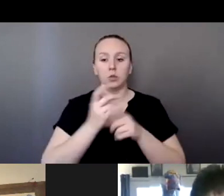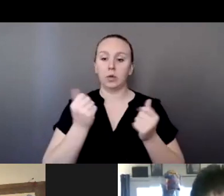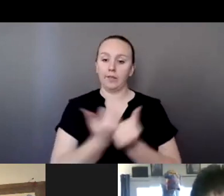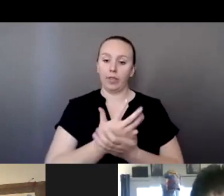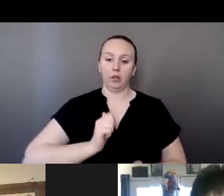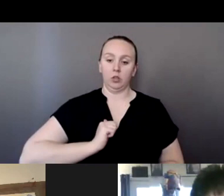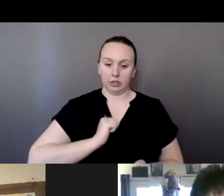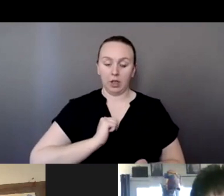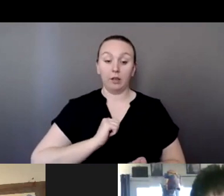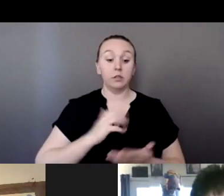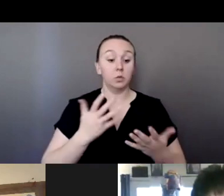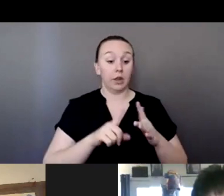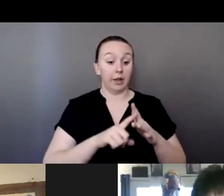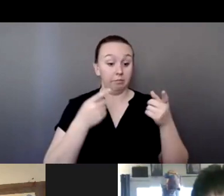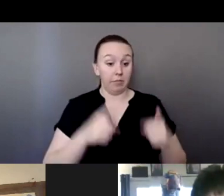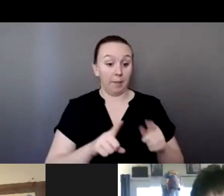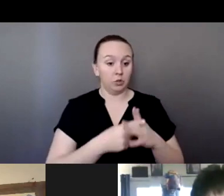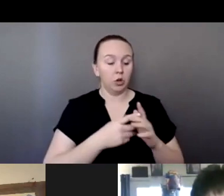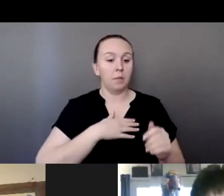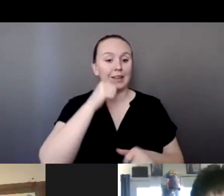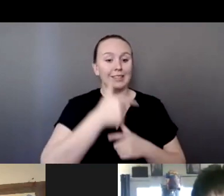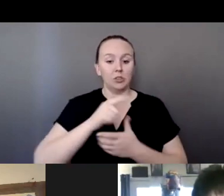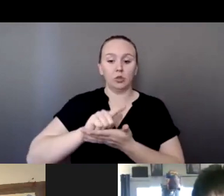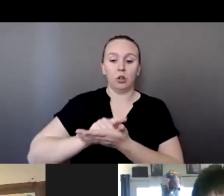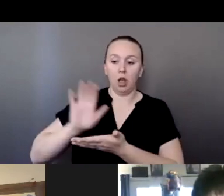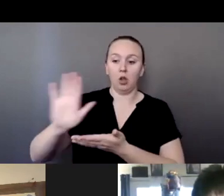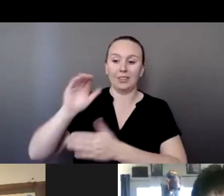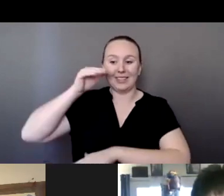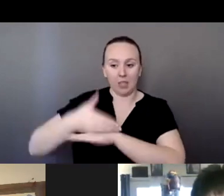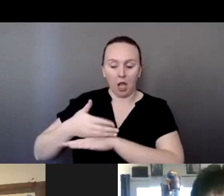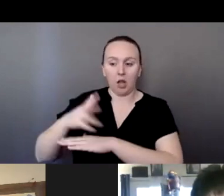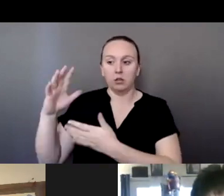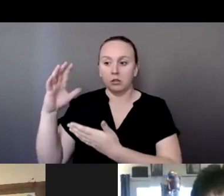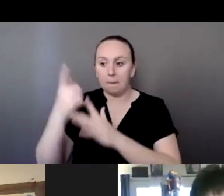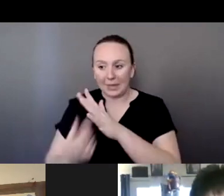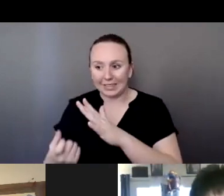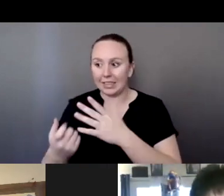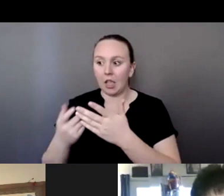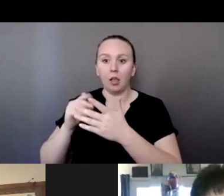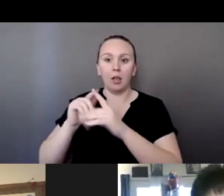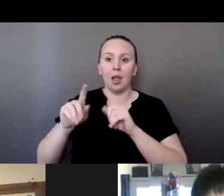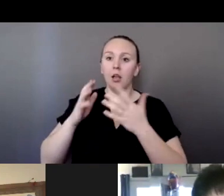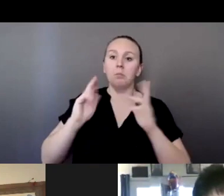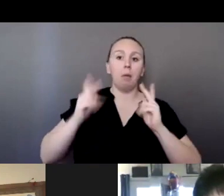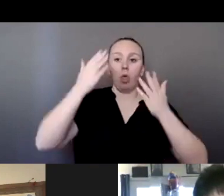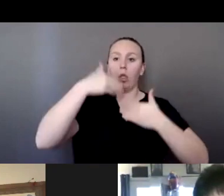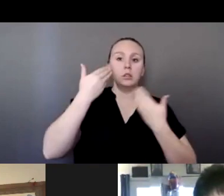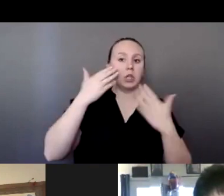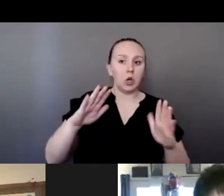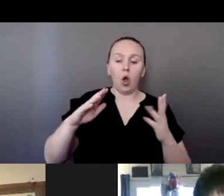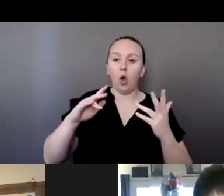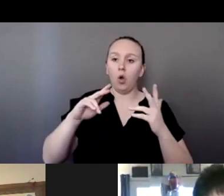-law's son was missing and she wasn't getting nowhere. So we started to do a group to bring awareness.